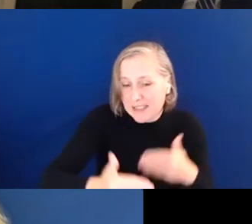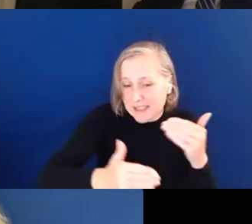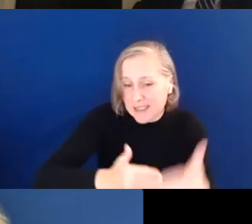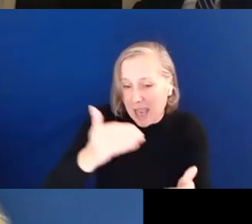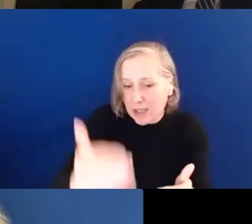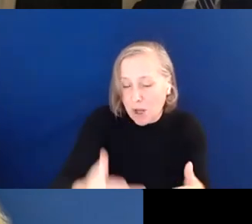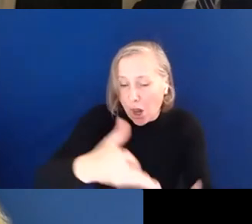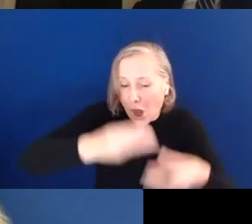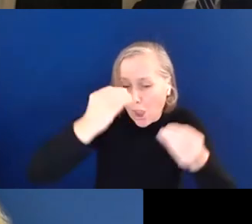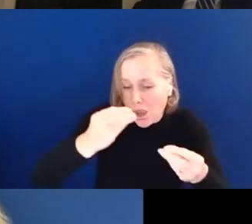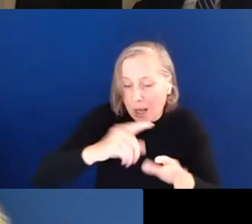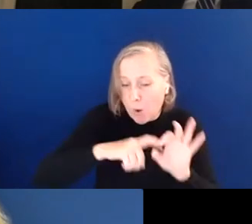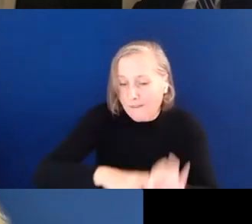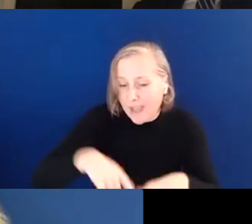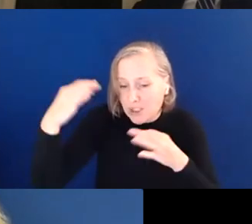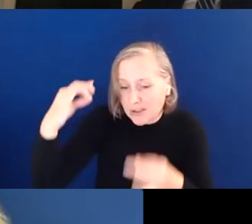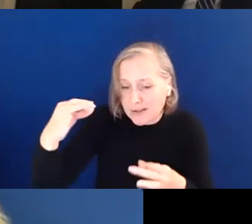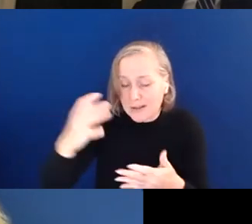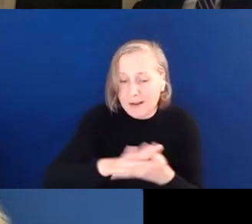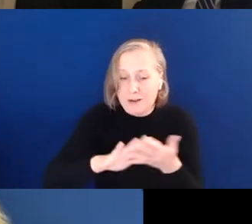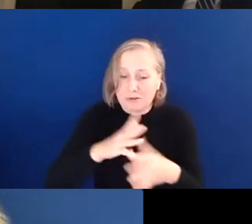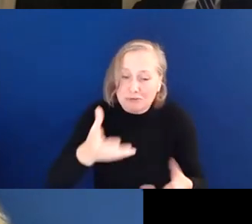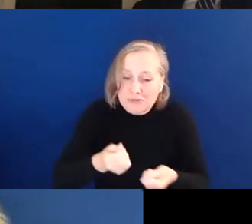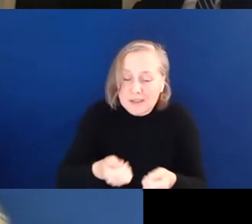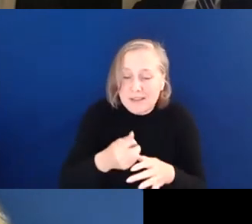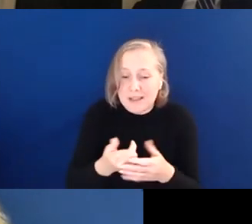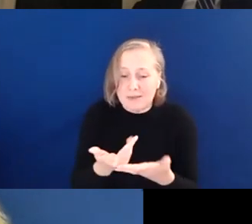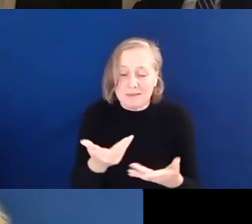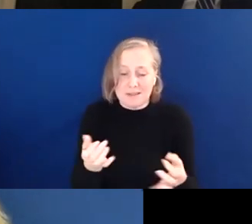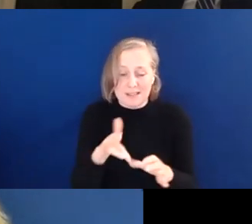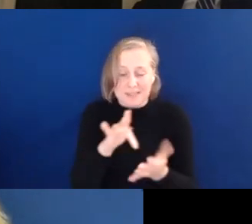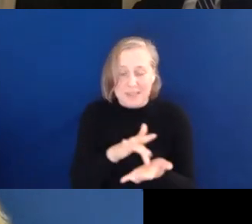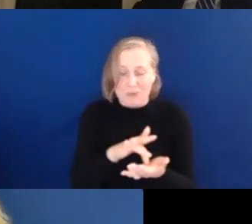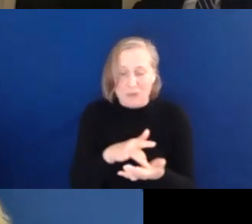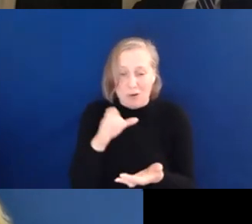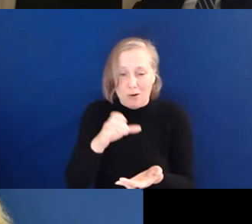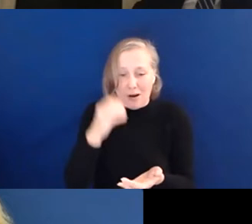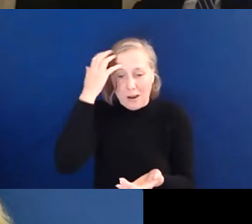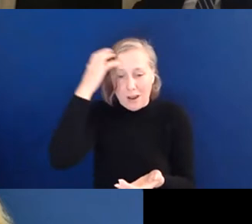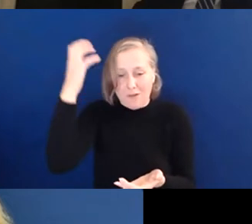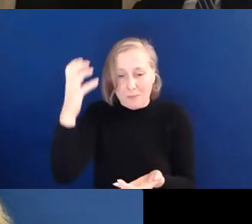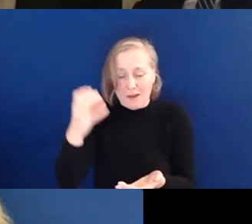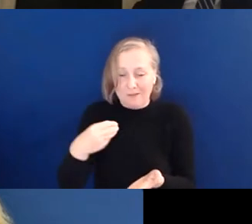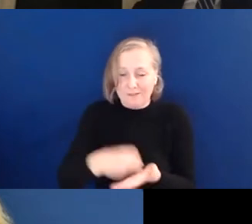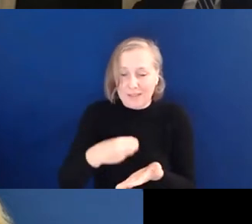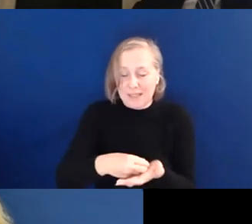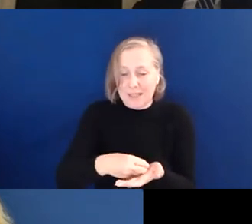learning and qualification, and has received central government funding support to make it possible.